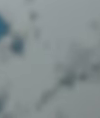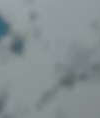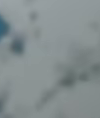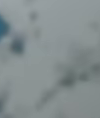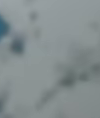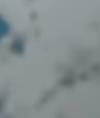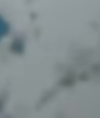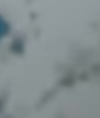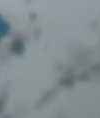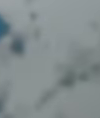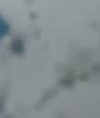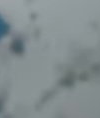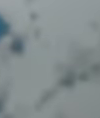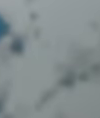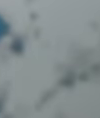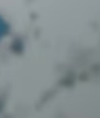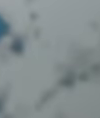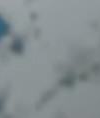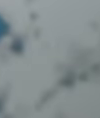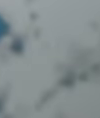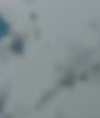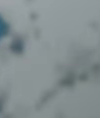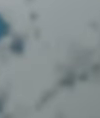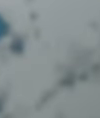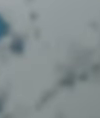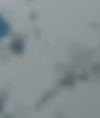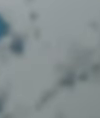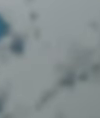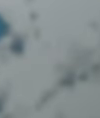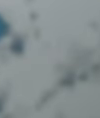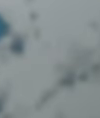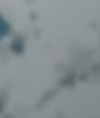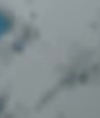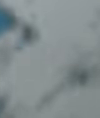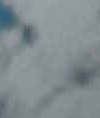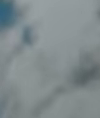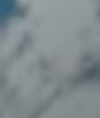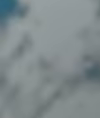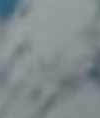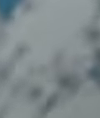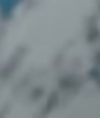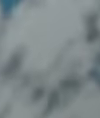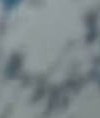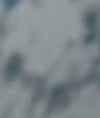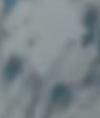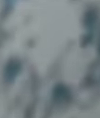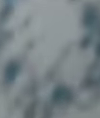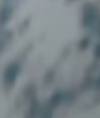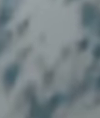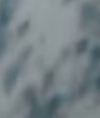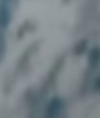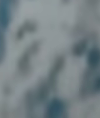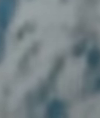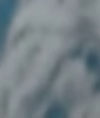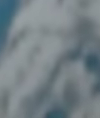areas, and similar conditions for the opposite side of the country. So if you're close to those escarpment areas, expect some fog at first. Then